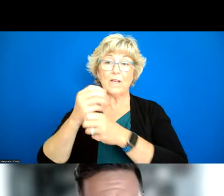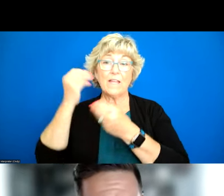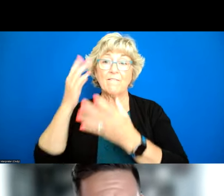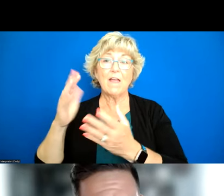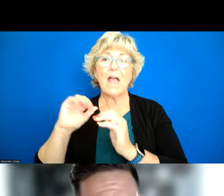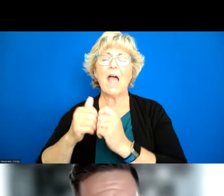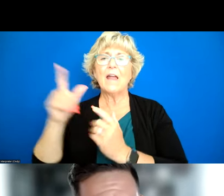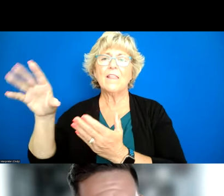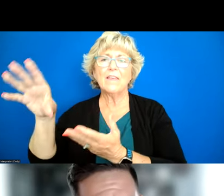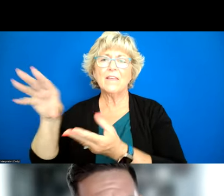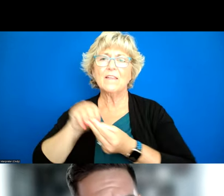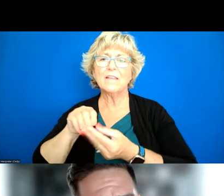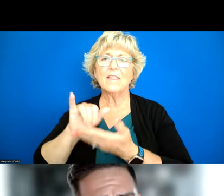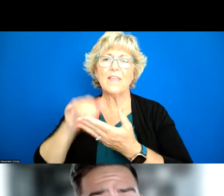collected